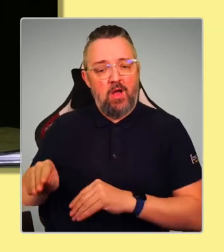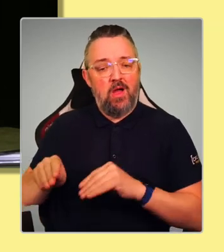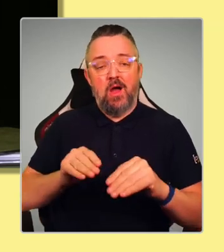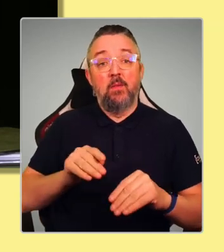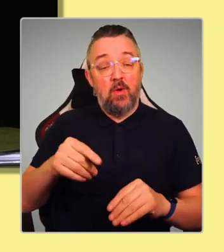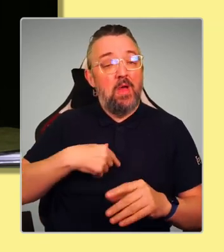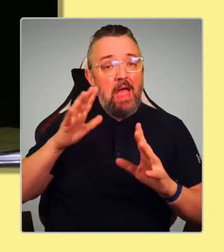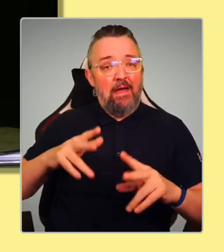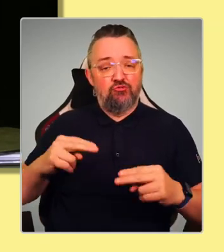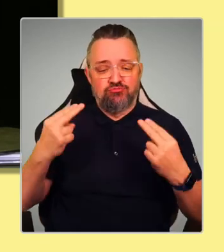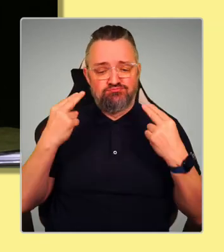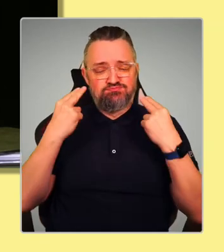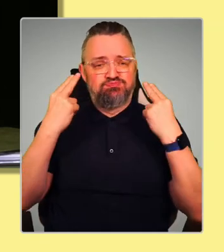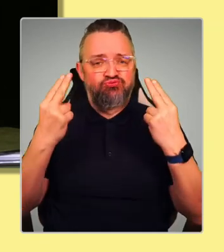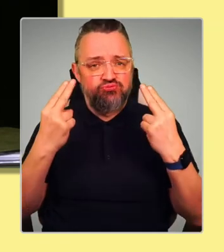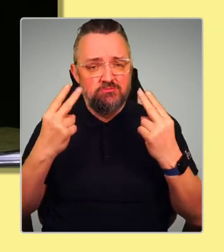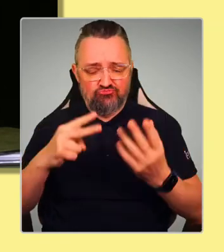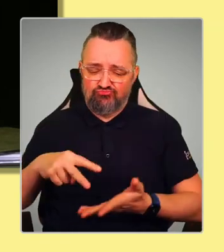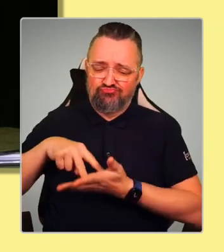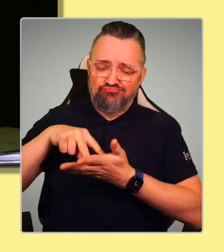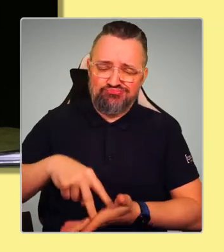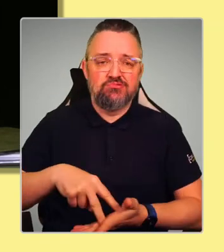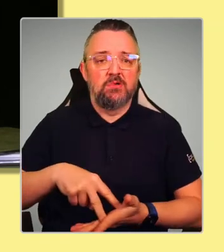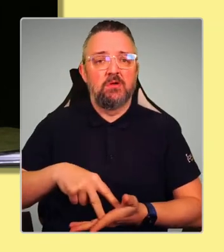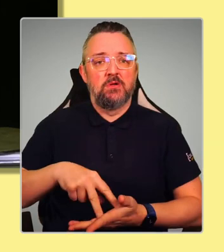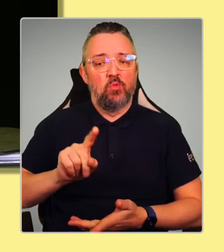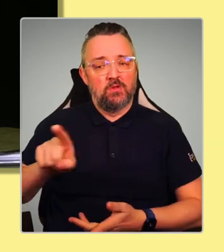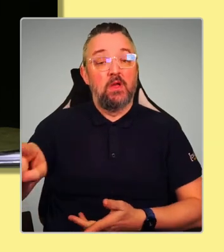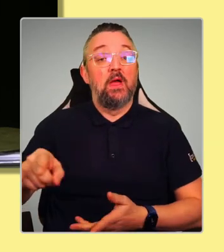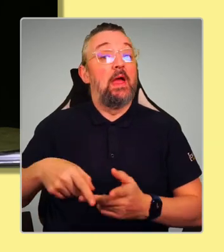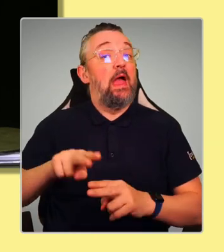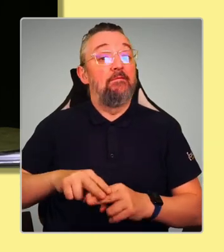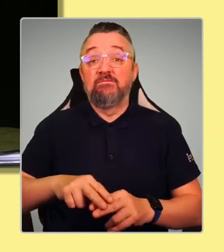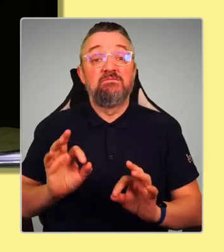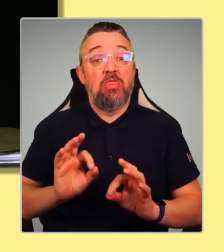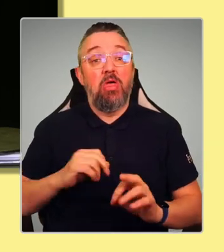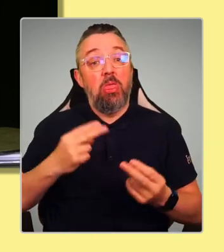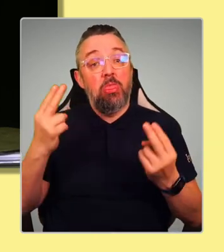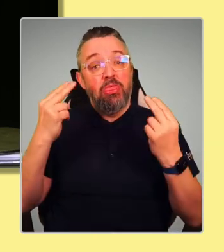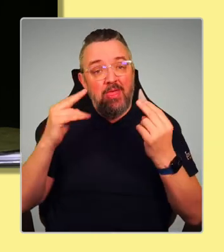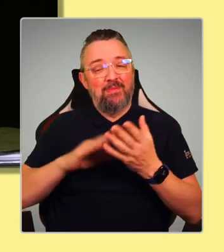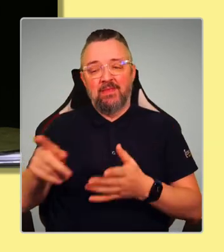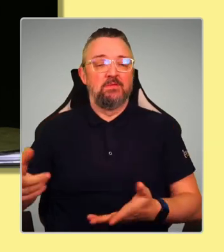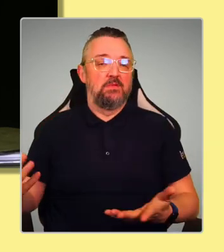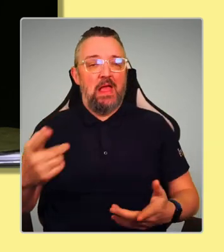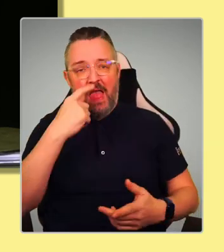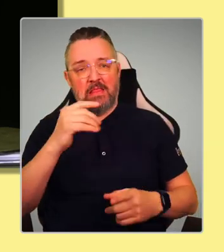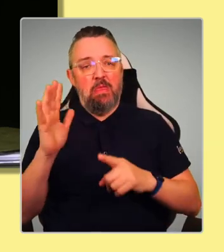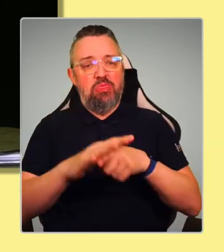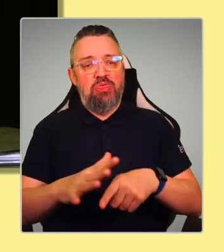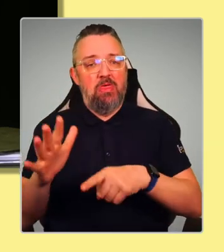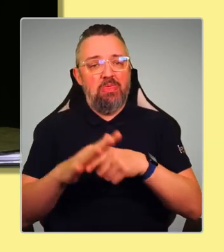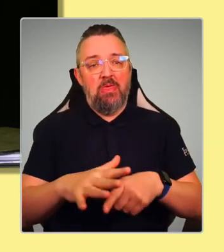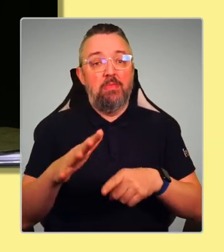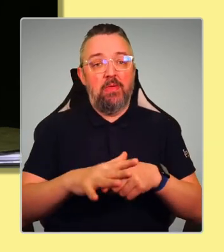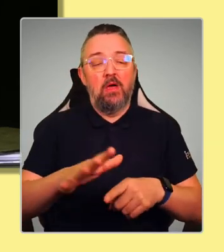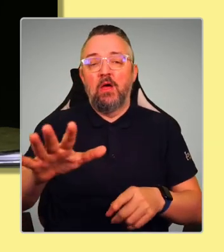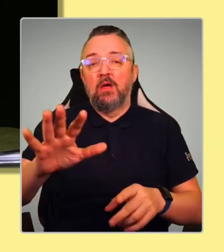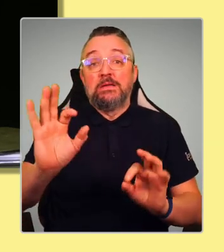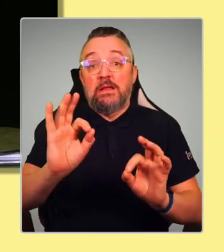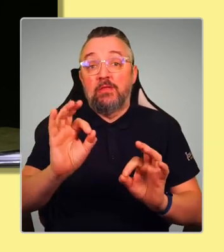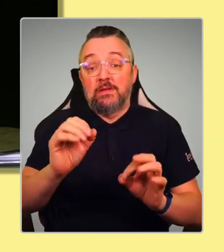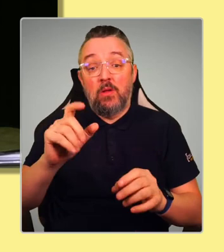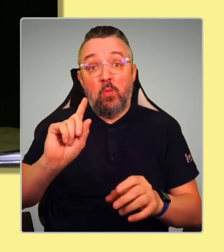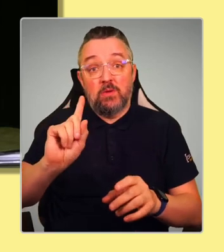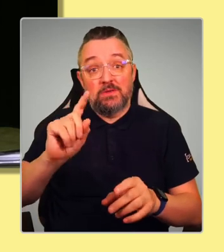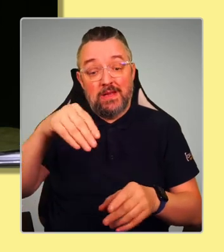I think, as I say, if we don't, the UK government get an absolute free pass at it. And that's not about the substance of the bill, it's about the principle. So if I'm